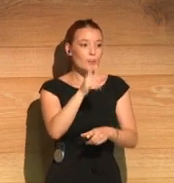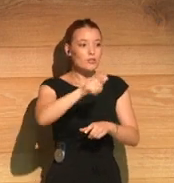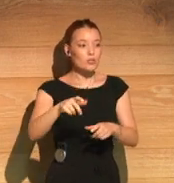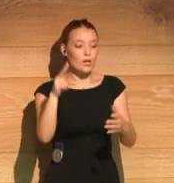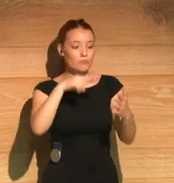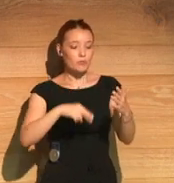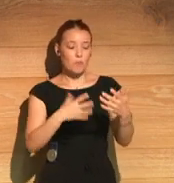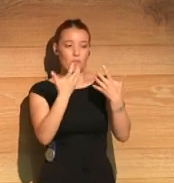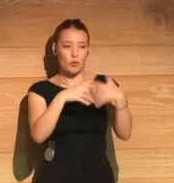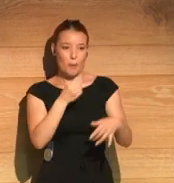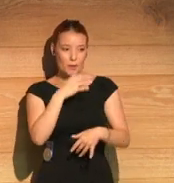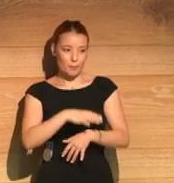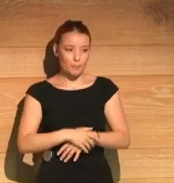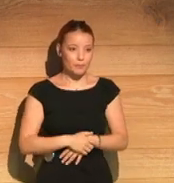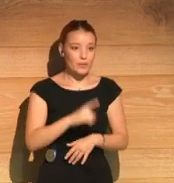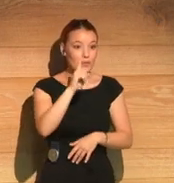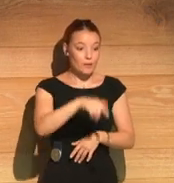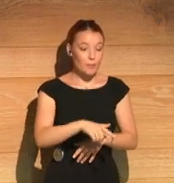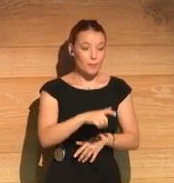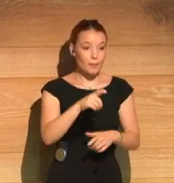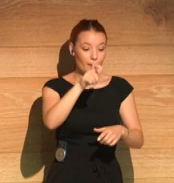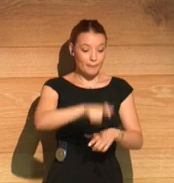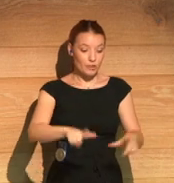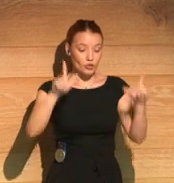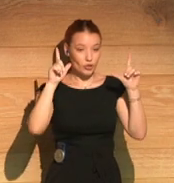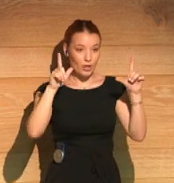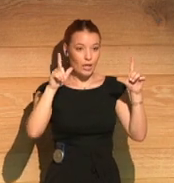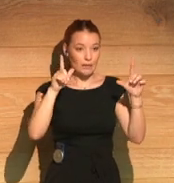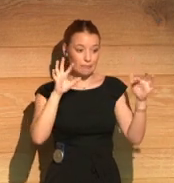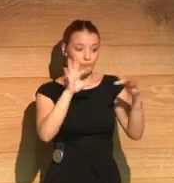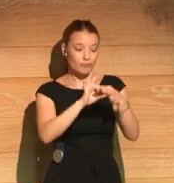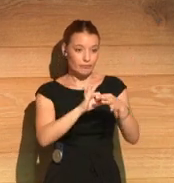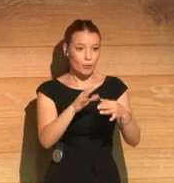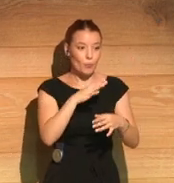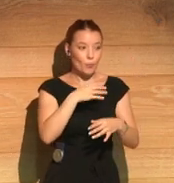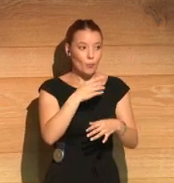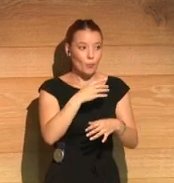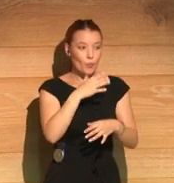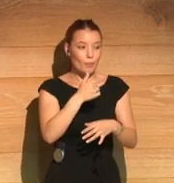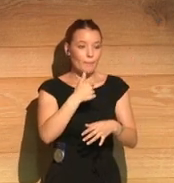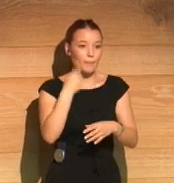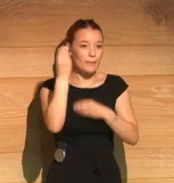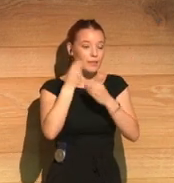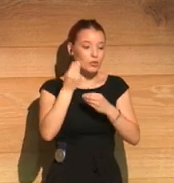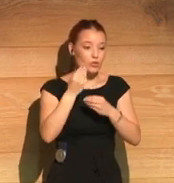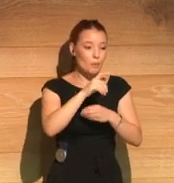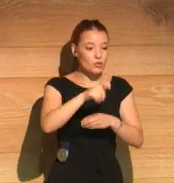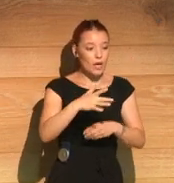I think he's quite a likeable person. He makes a lot of mistakes, but he's an optimist. And he